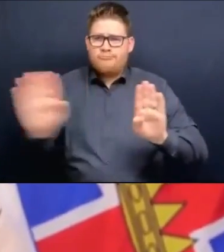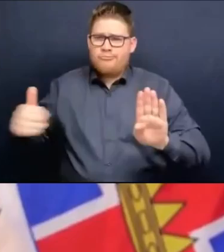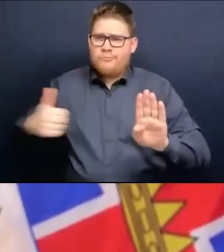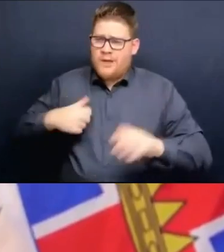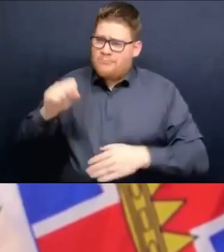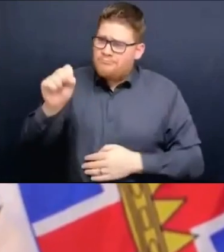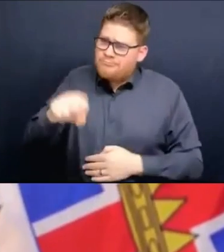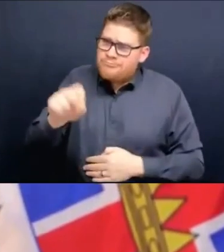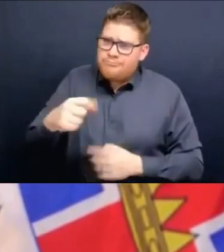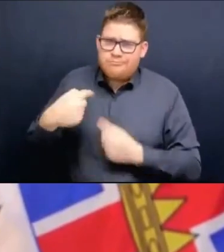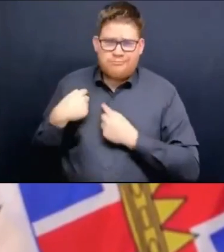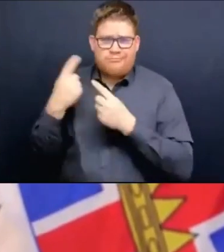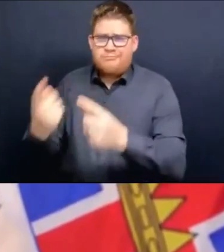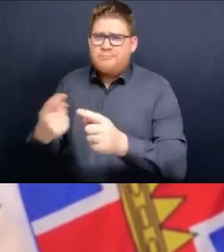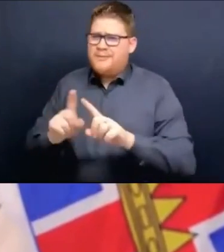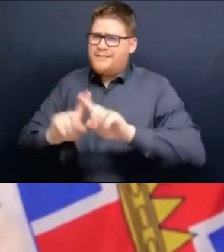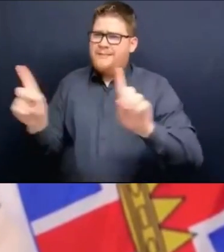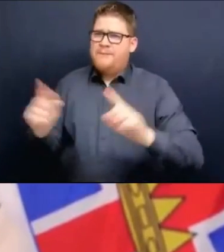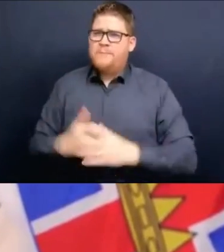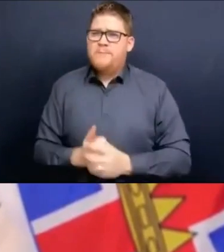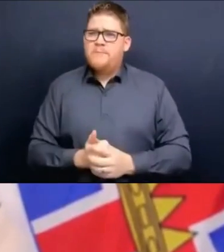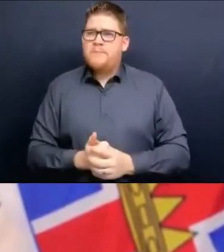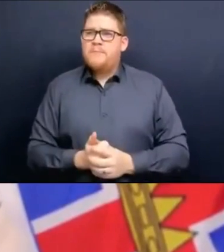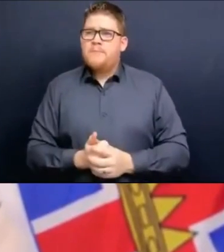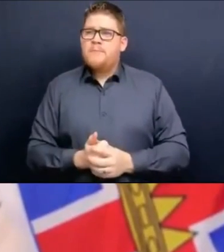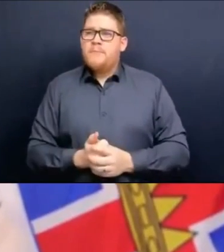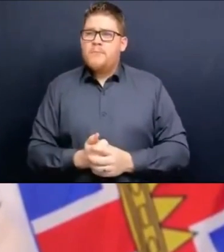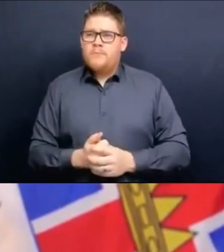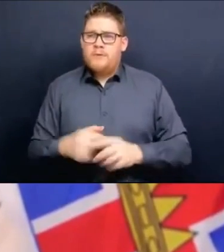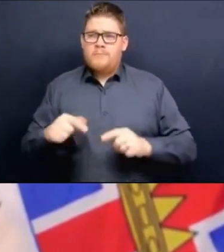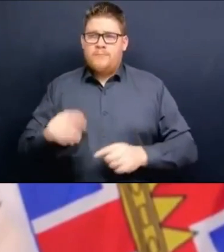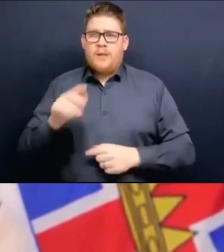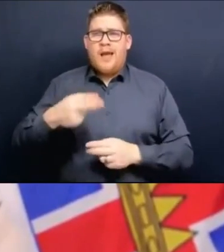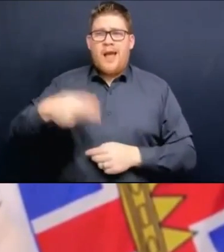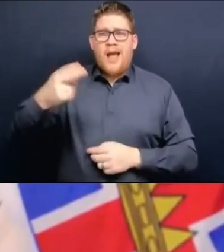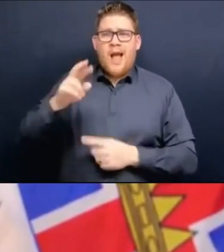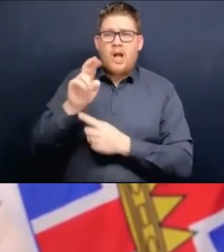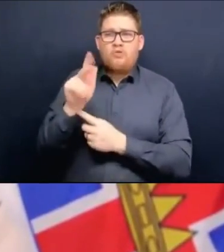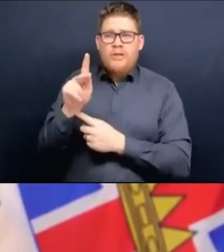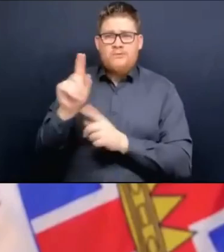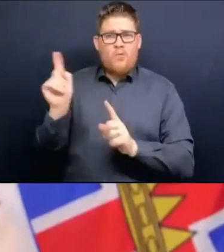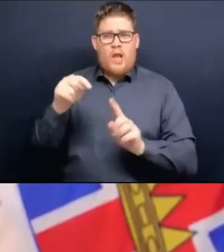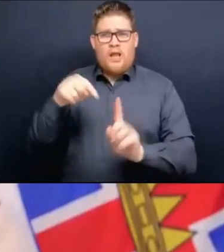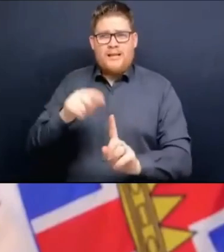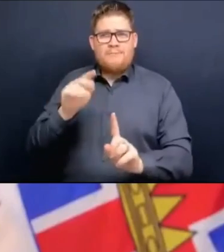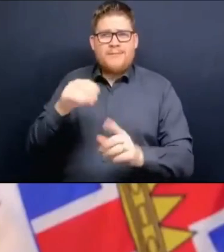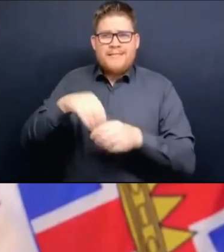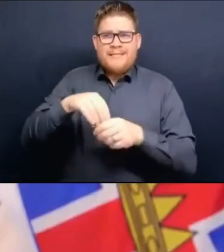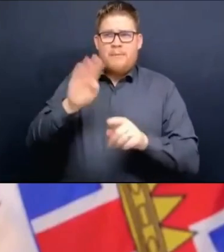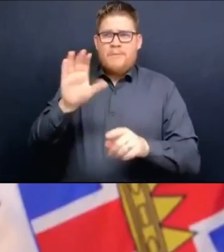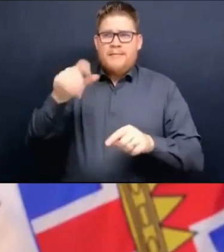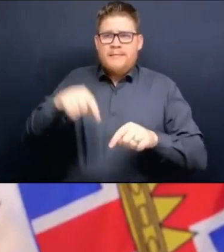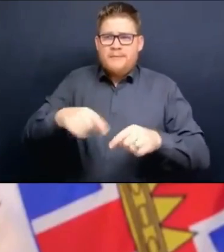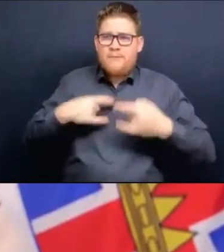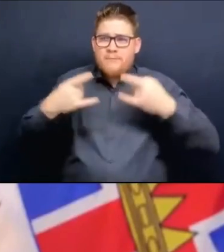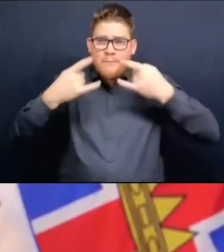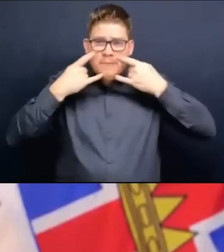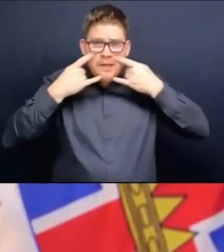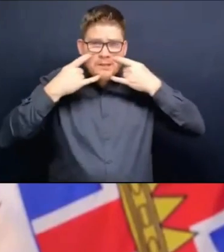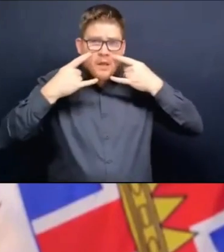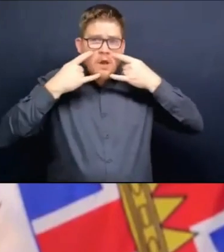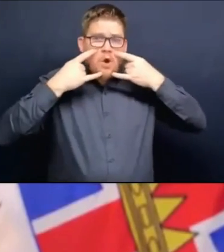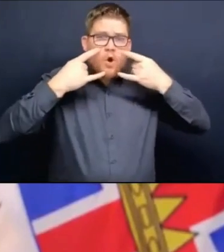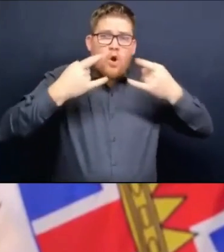are the higher risk settings that are indoor settings where people often have to take their masks off for a period of time. Or